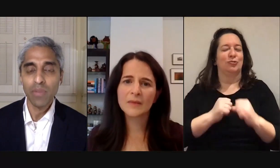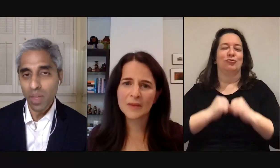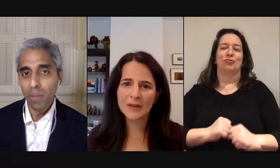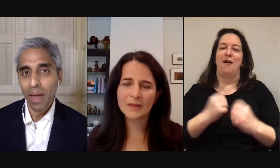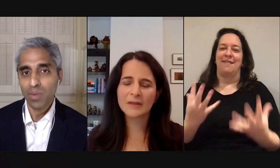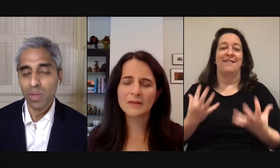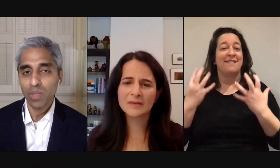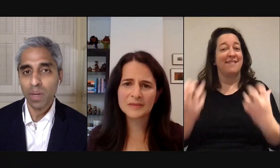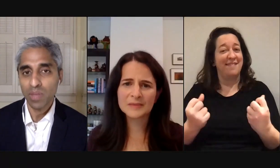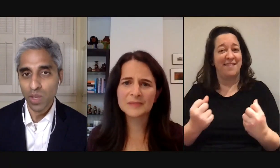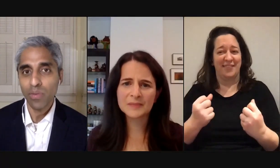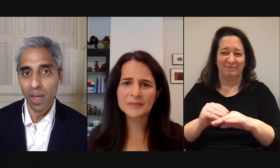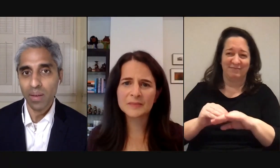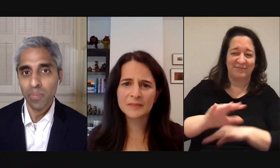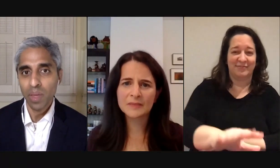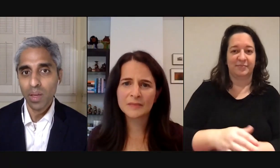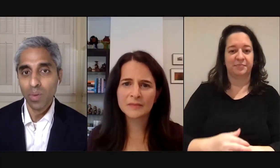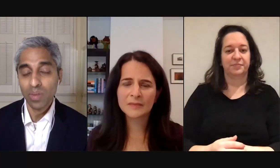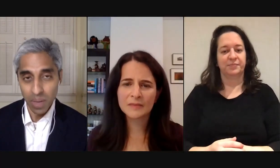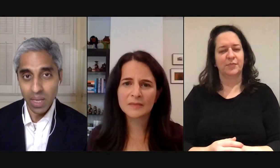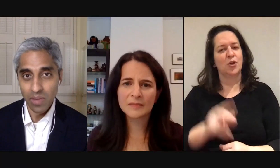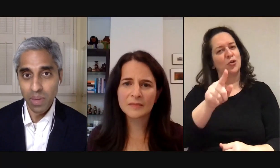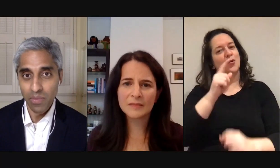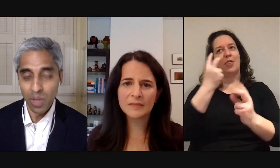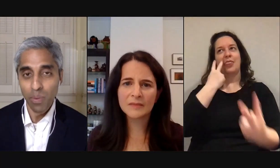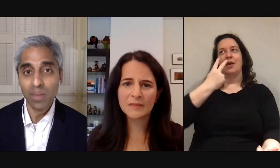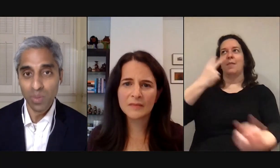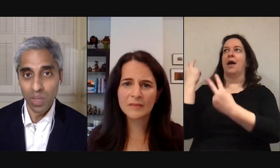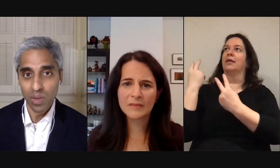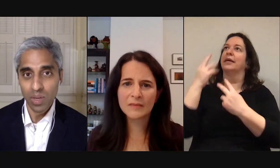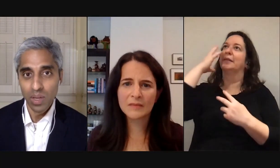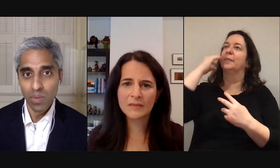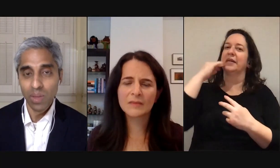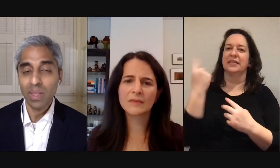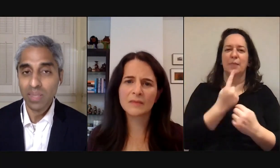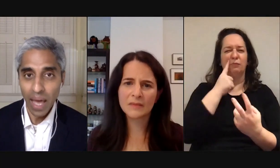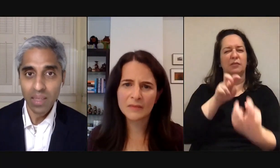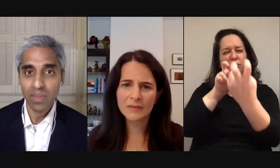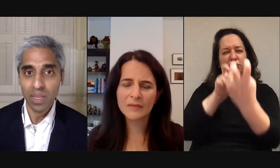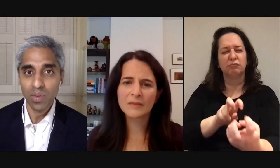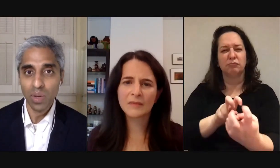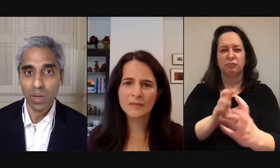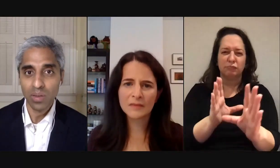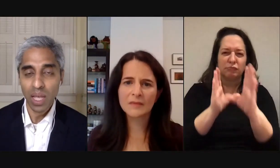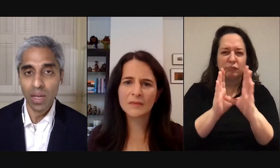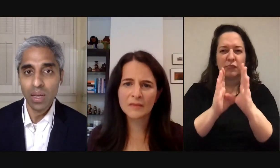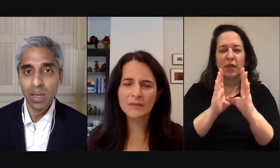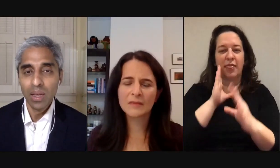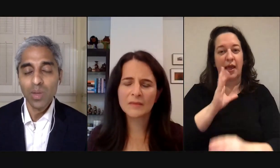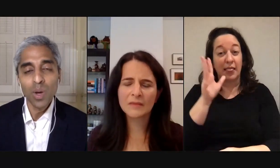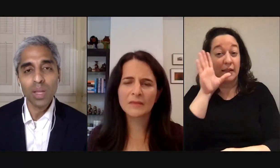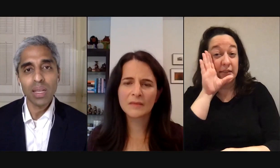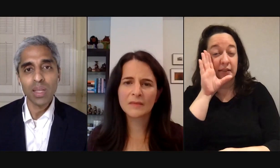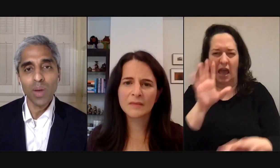if you think back to an experience that you've had where somebody has been fully present with you or they've listened actively to what you're saying